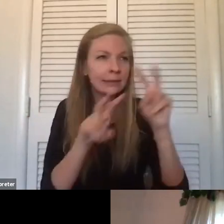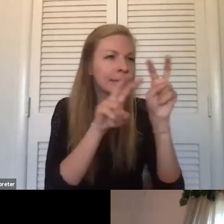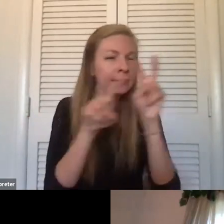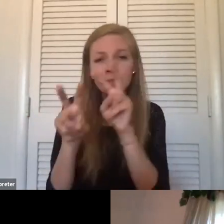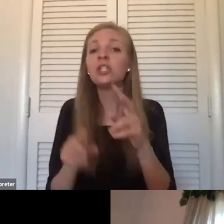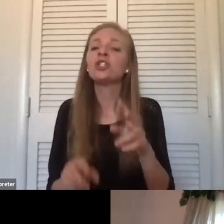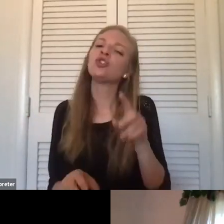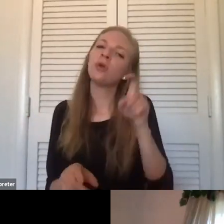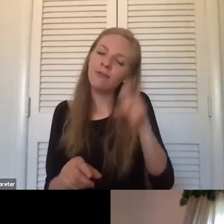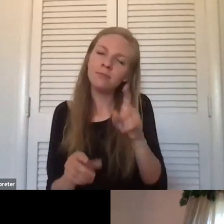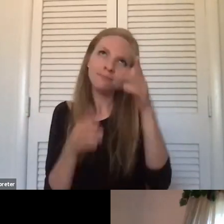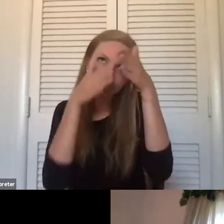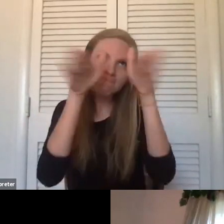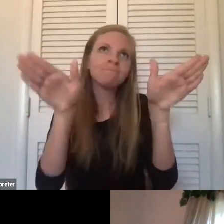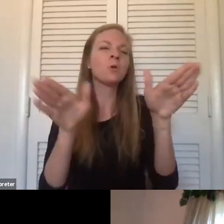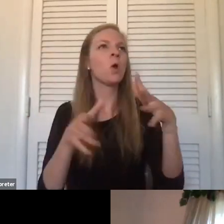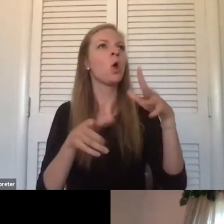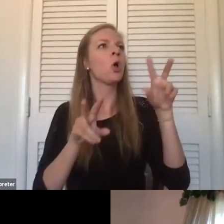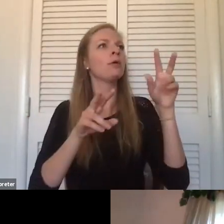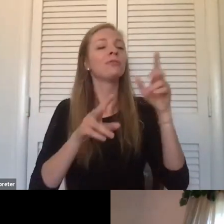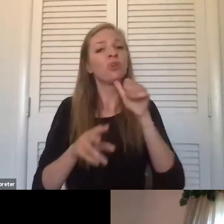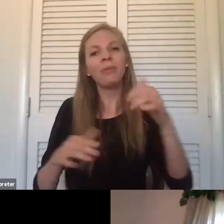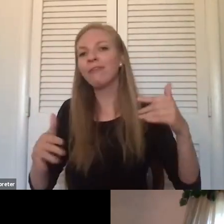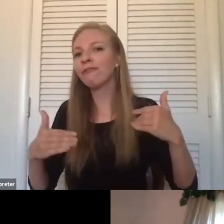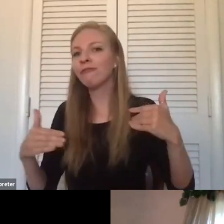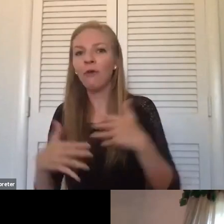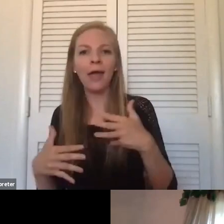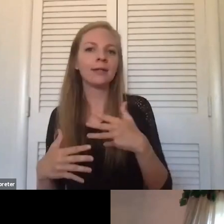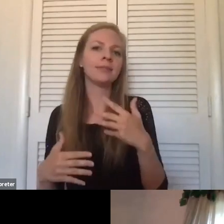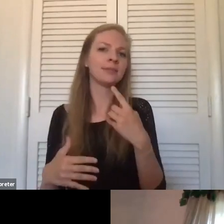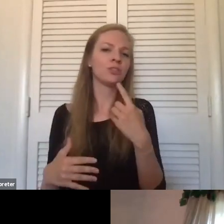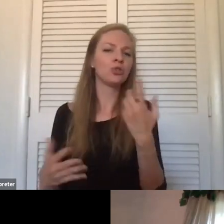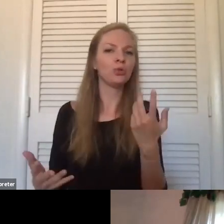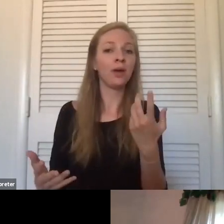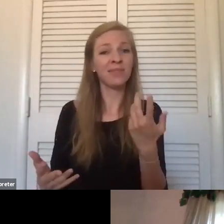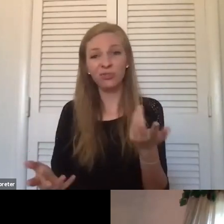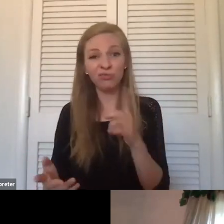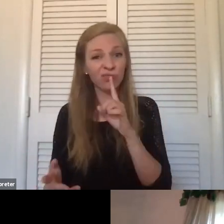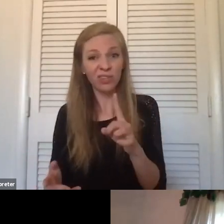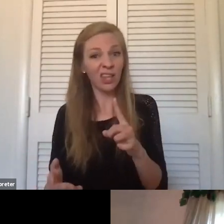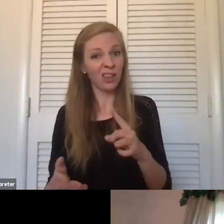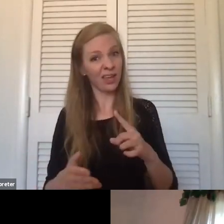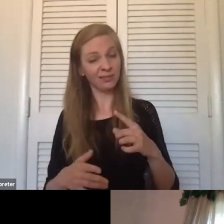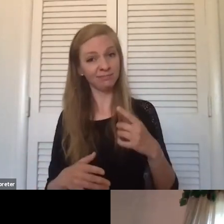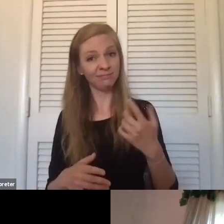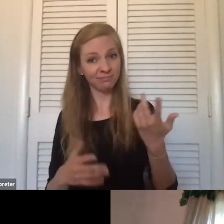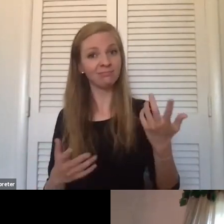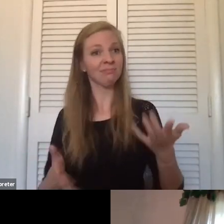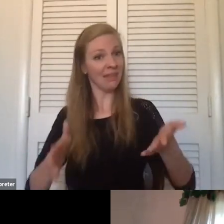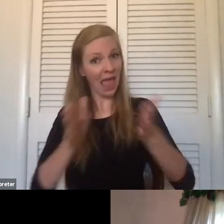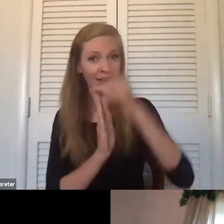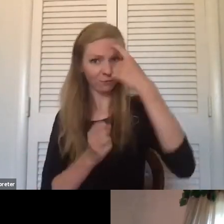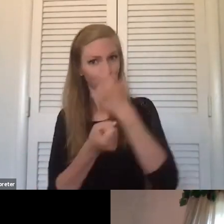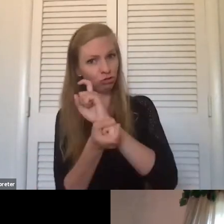of your world and be, be, don't be afraid to, um, say, look, this needs to stand up for change. You know, you know, we have to